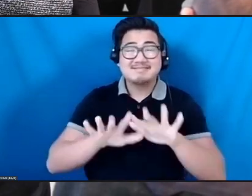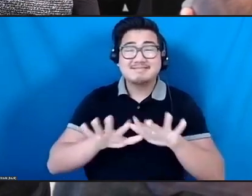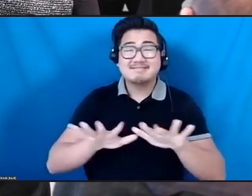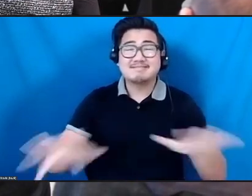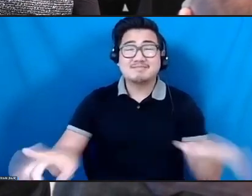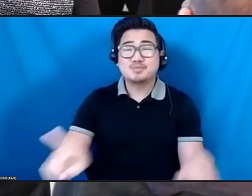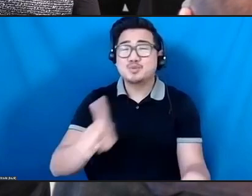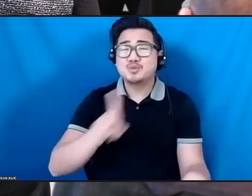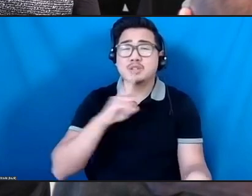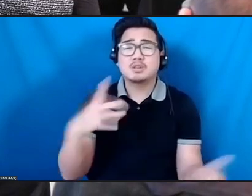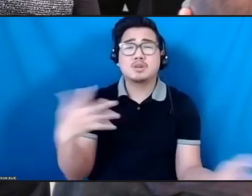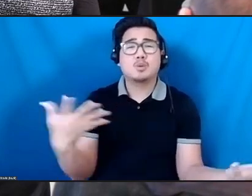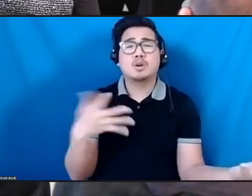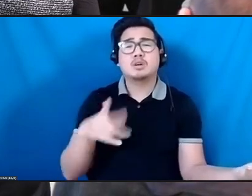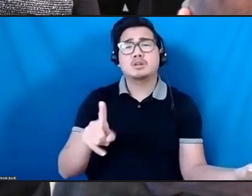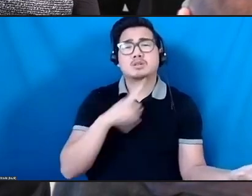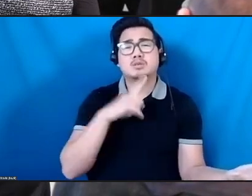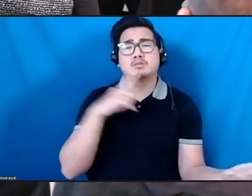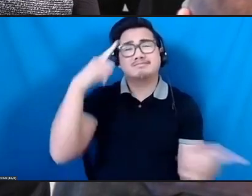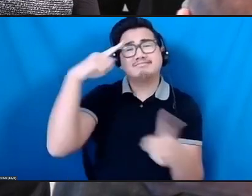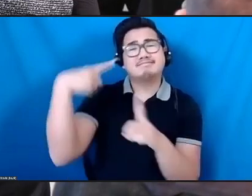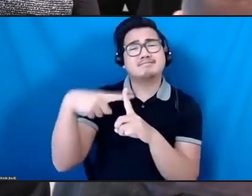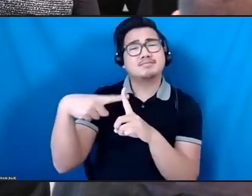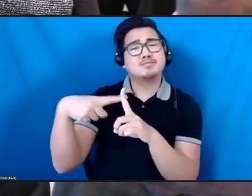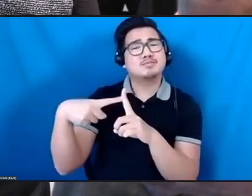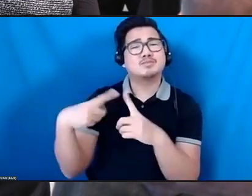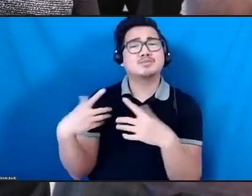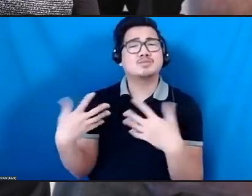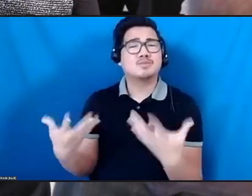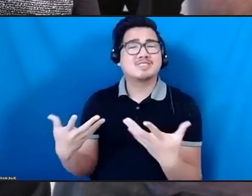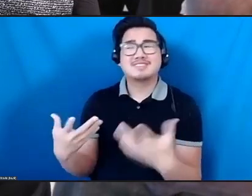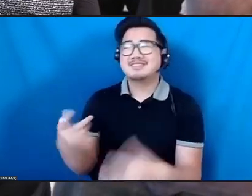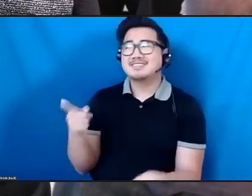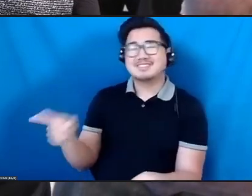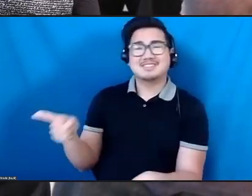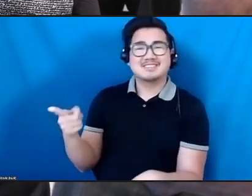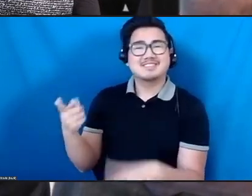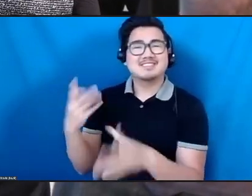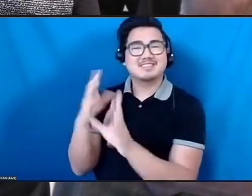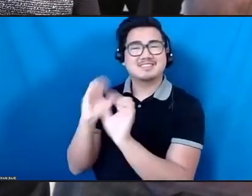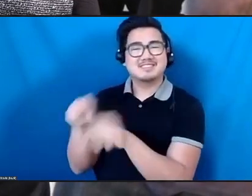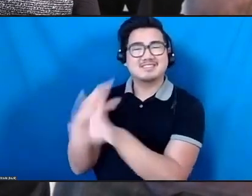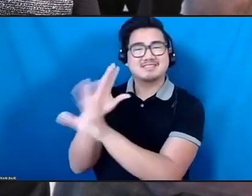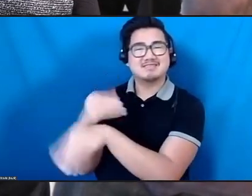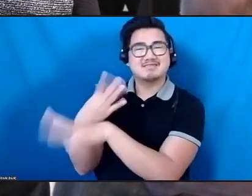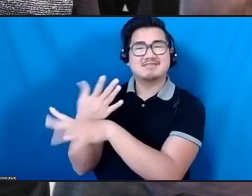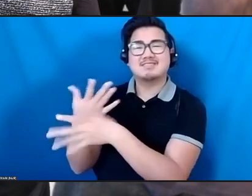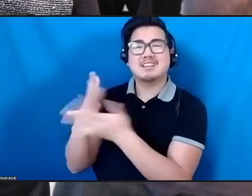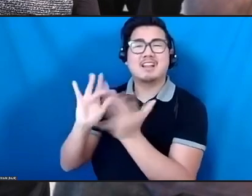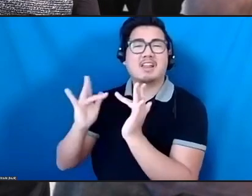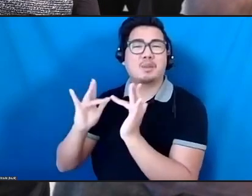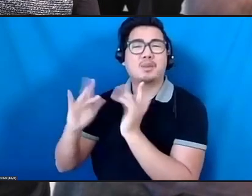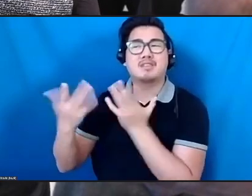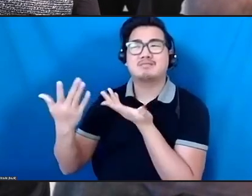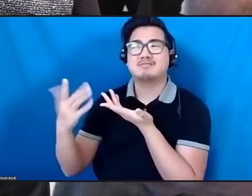basis to this extraordinary network of lab global fellows who are these 30 artists from different parts of the world, most of whom